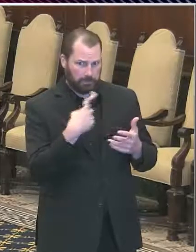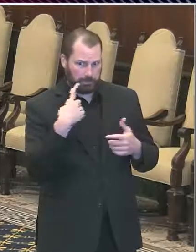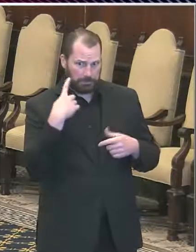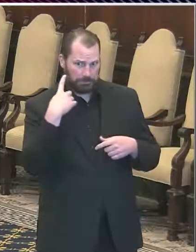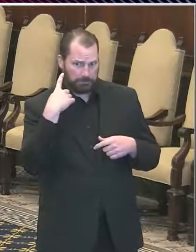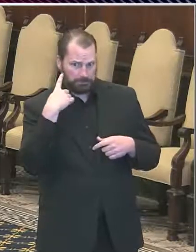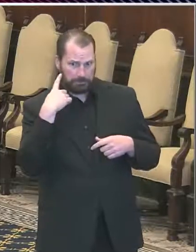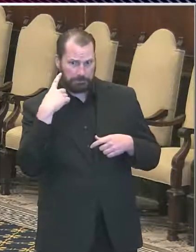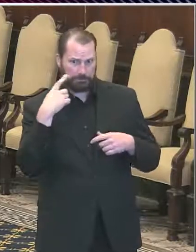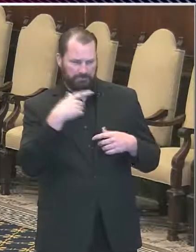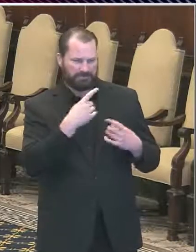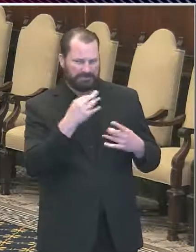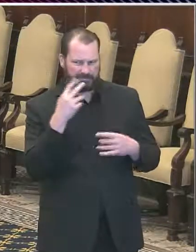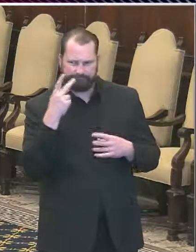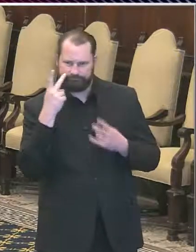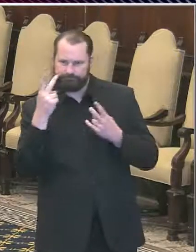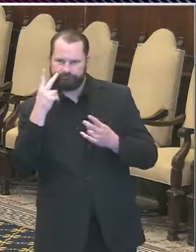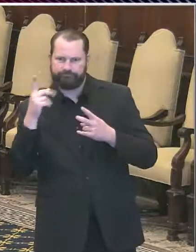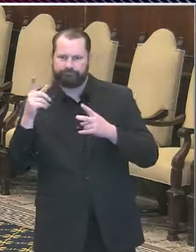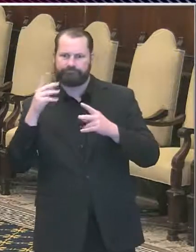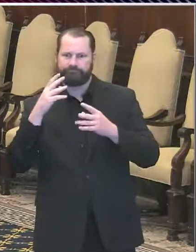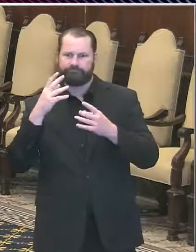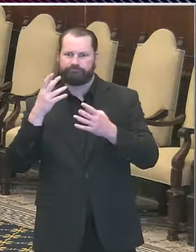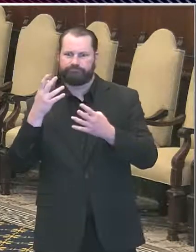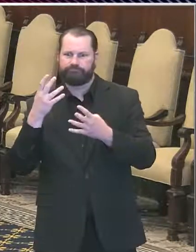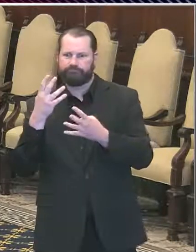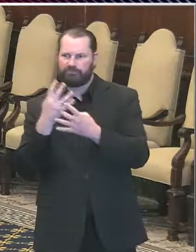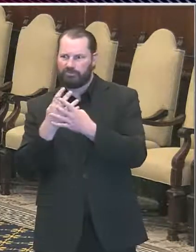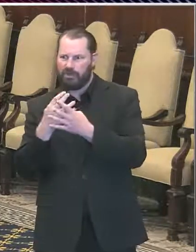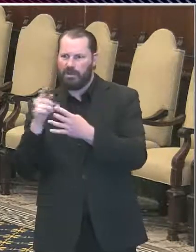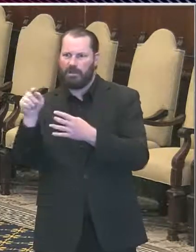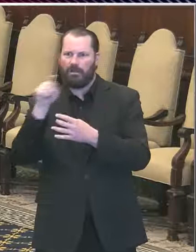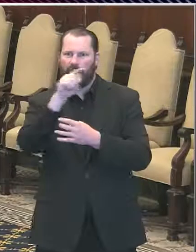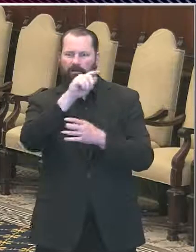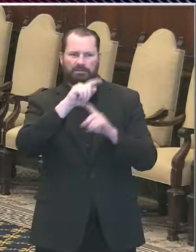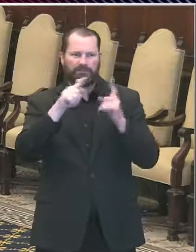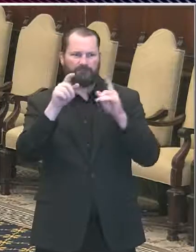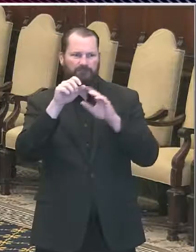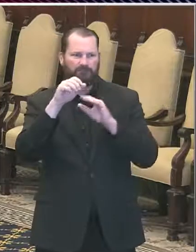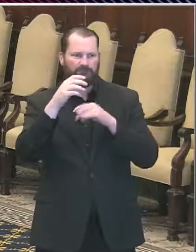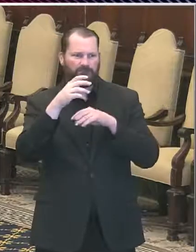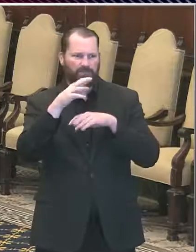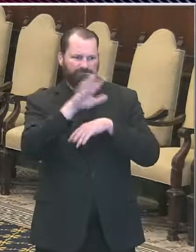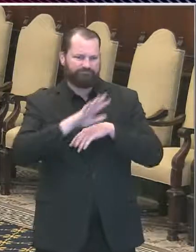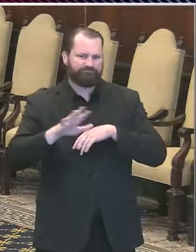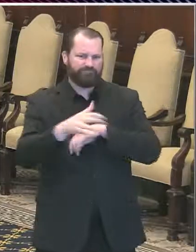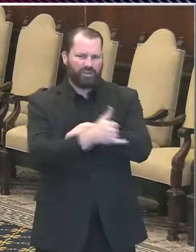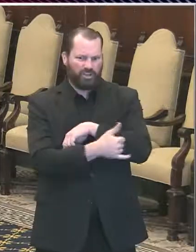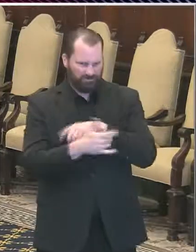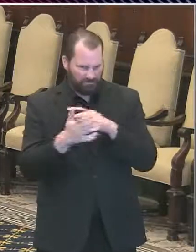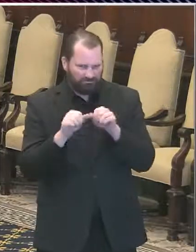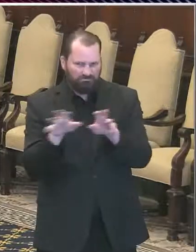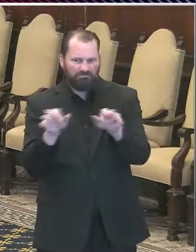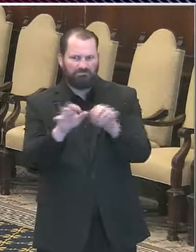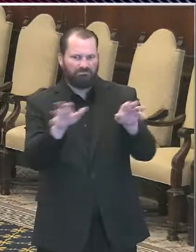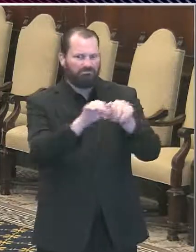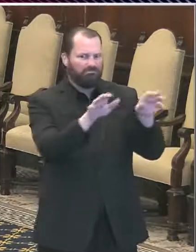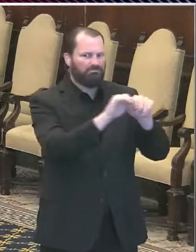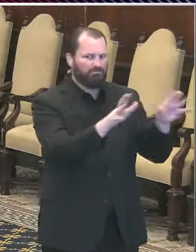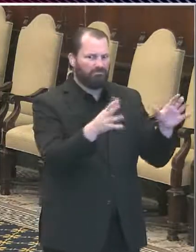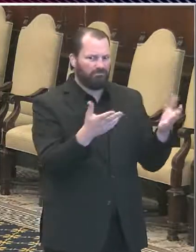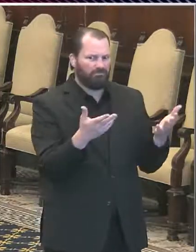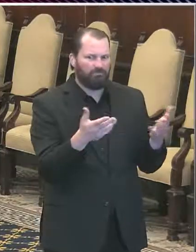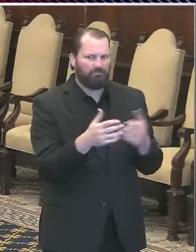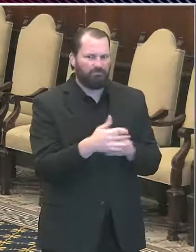were hotbeds for the coronavirus. So I guess why did it take Philadelphia so long to